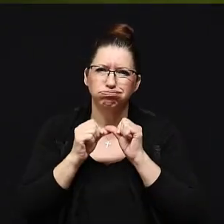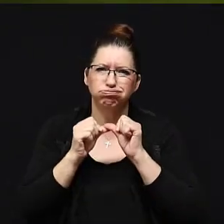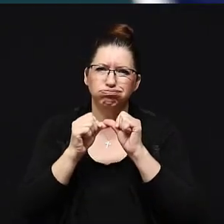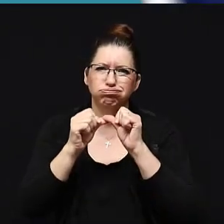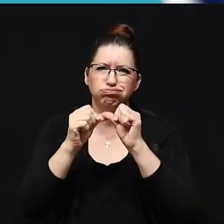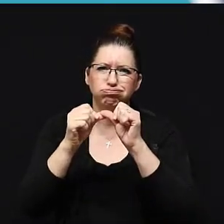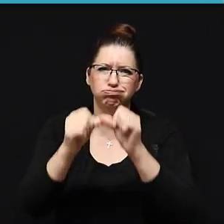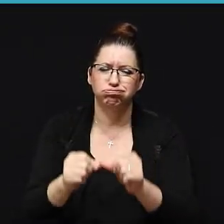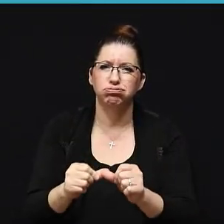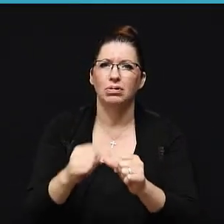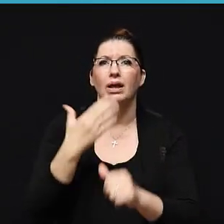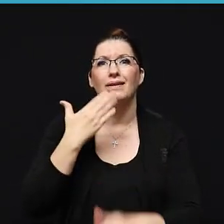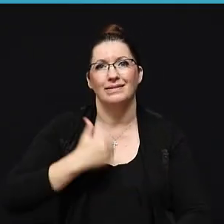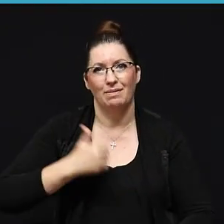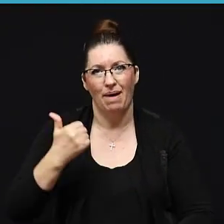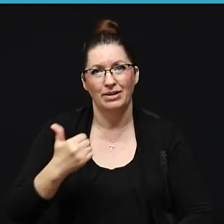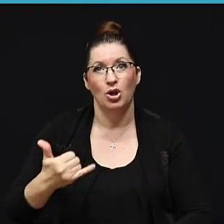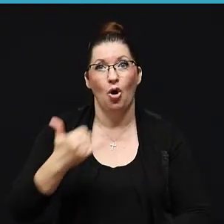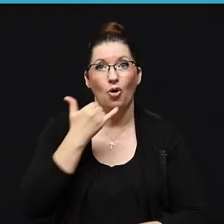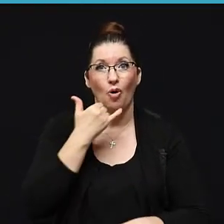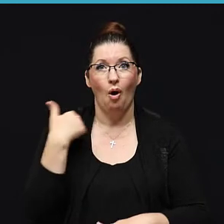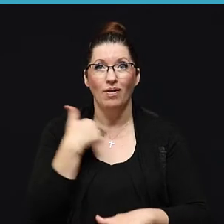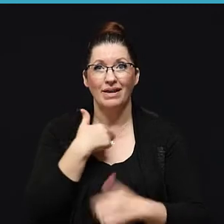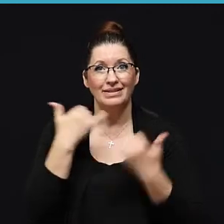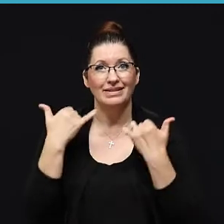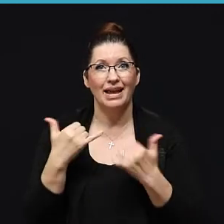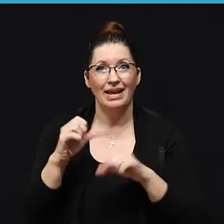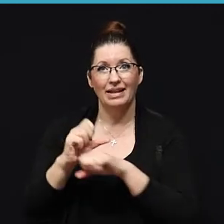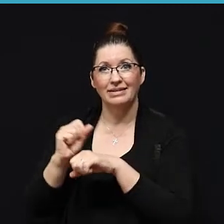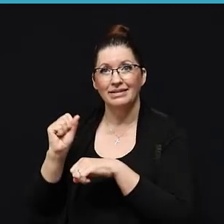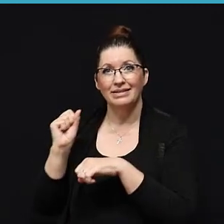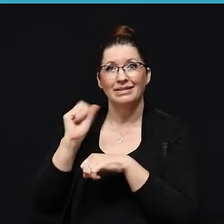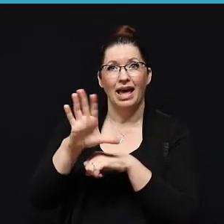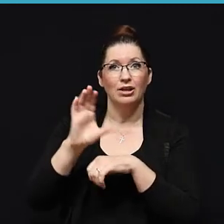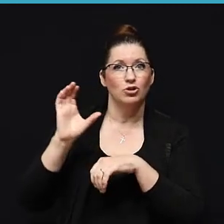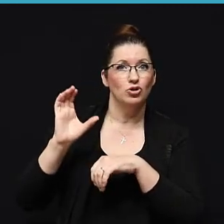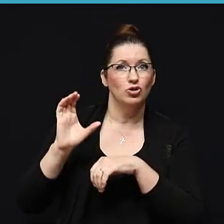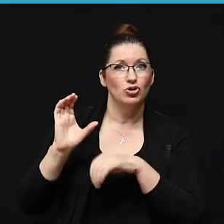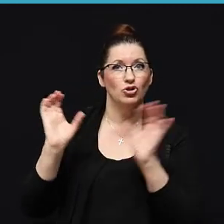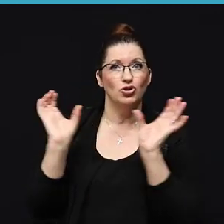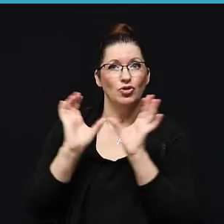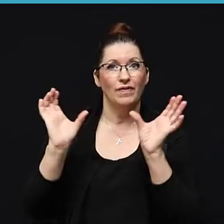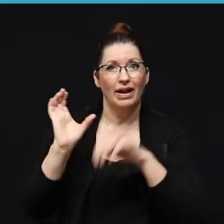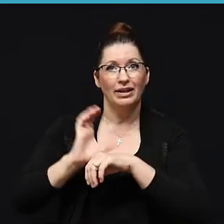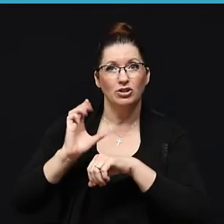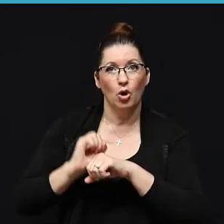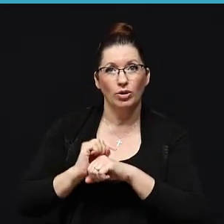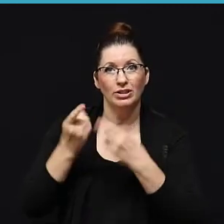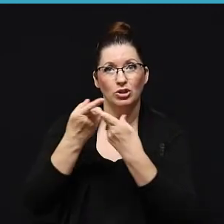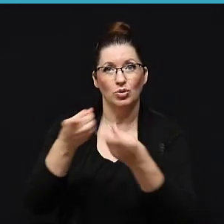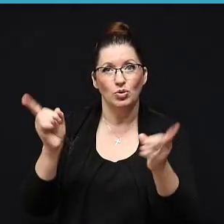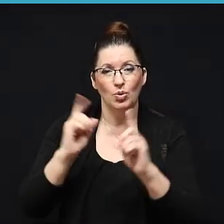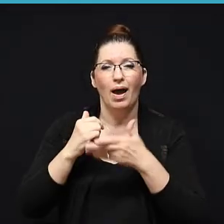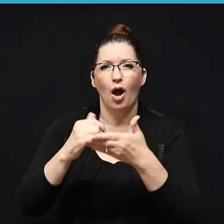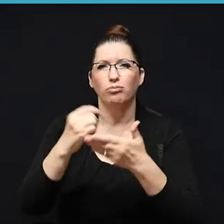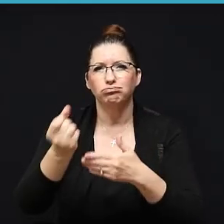second to none. Call us today so that we can send one of our certified consultants to you and help you realize that dream yard you've always wanted. Subtitled